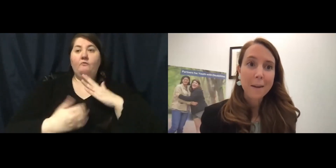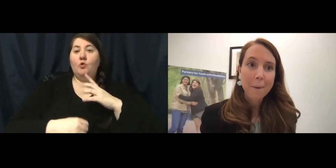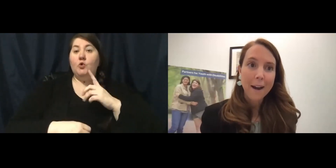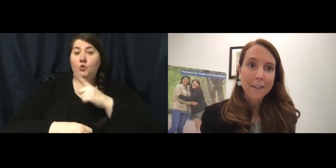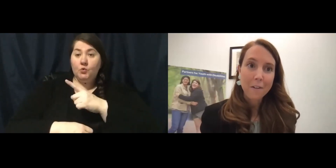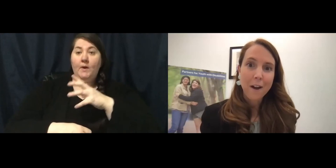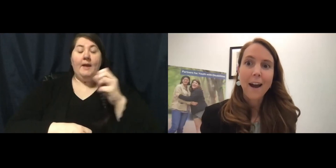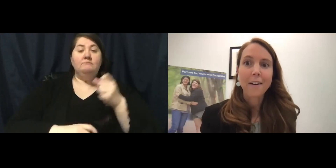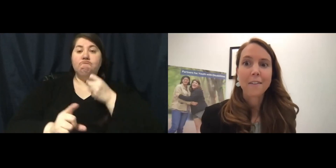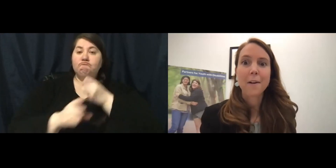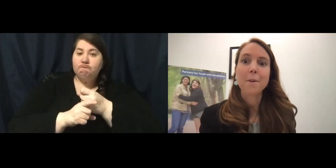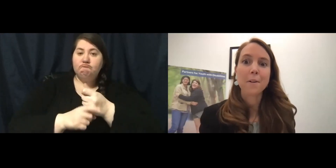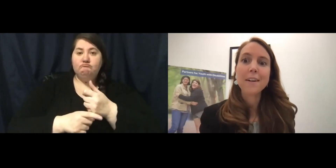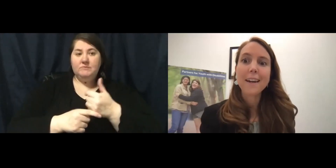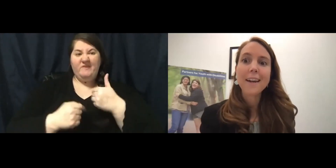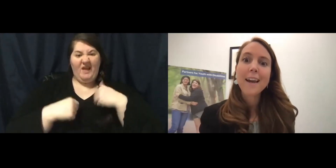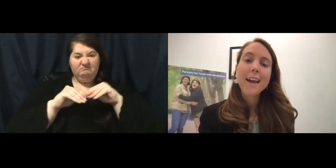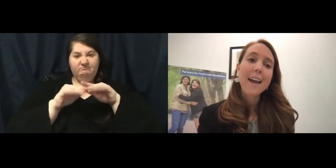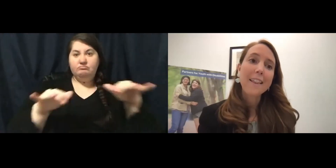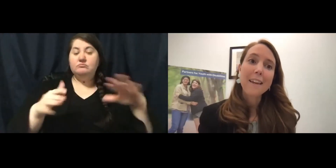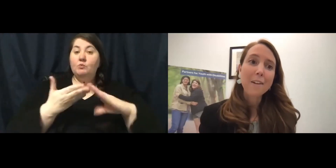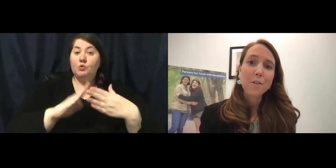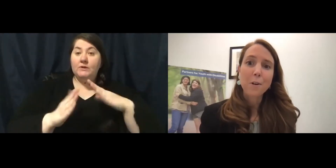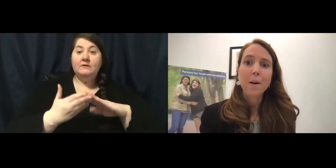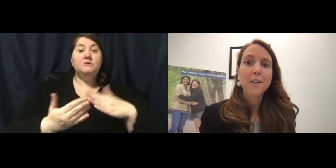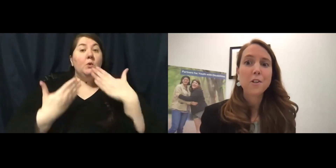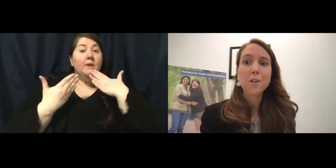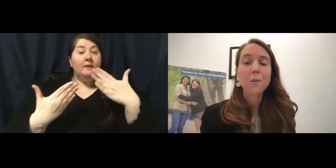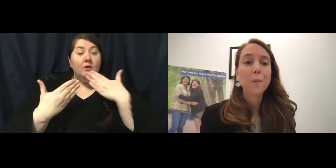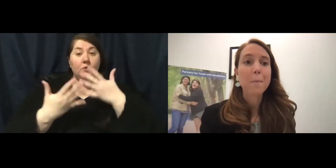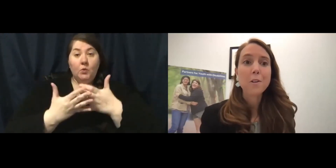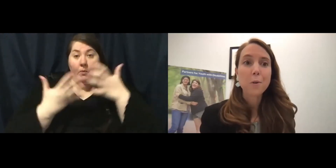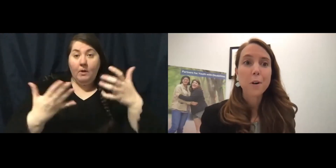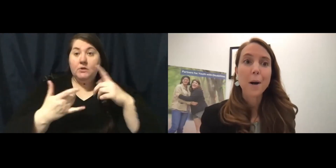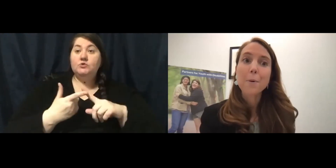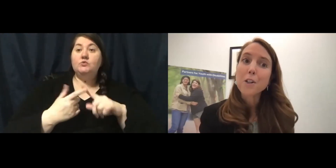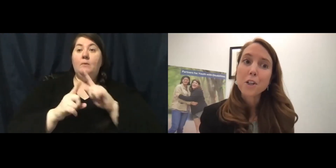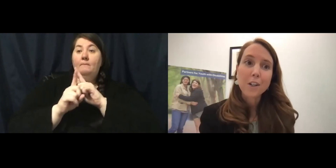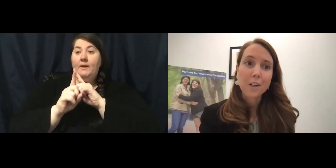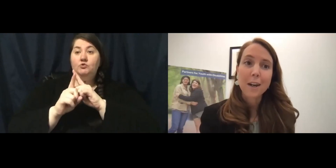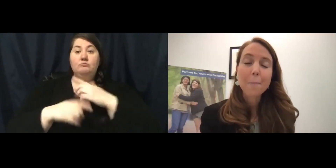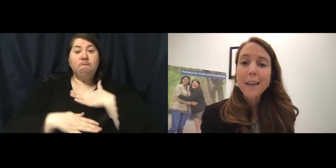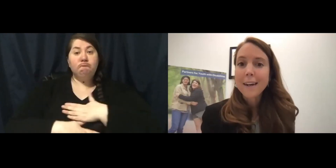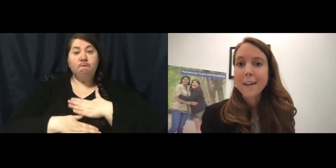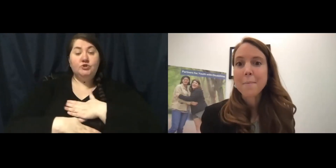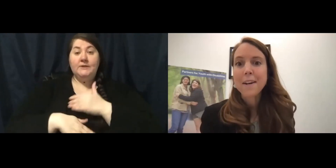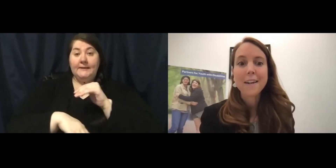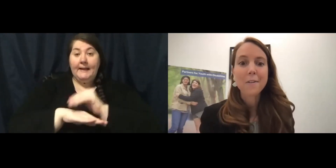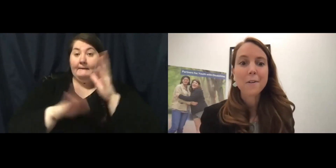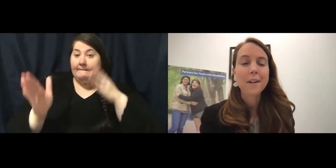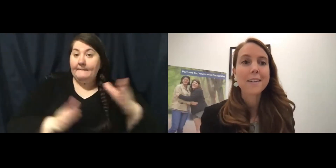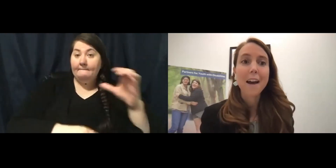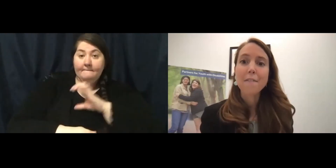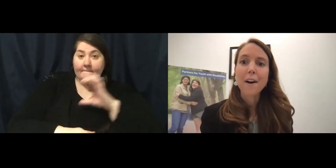and the impact that you've had on the community. And thank you so much to the Mentor Appreciation Night Planning Committee,